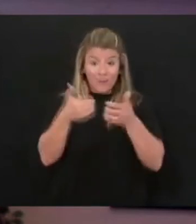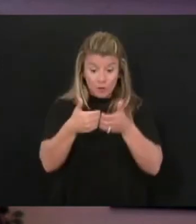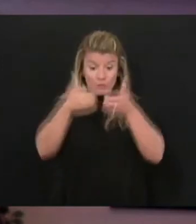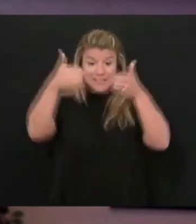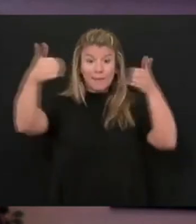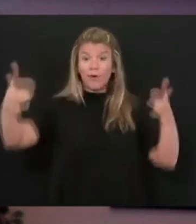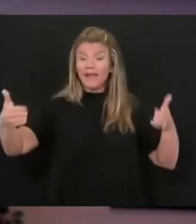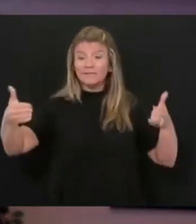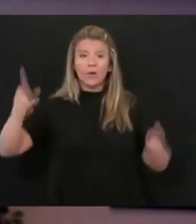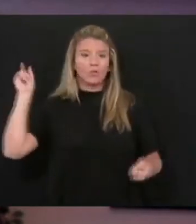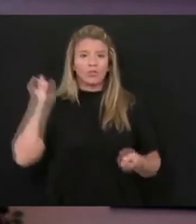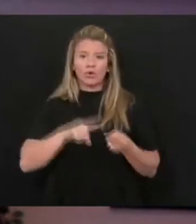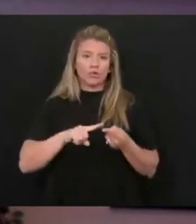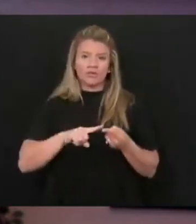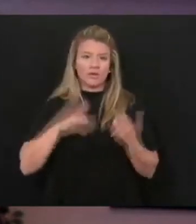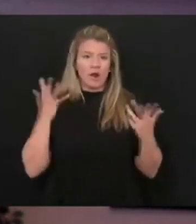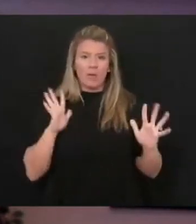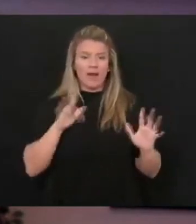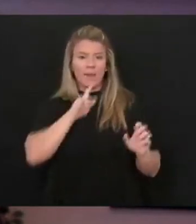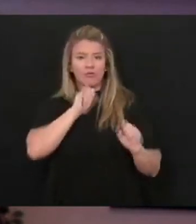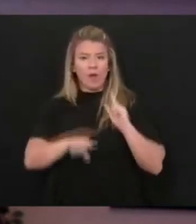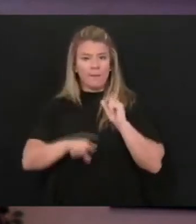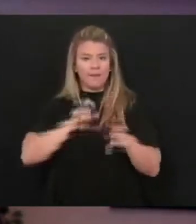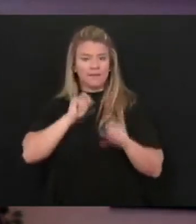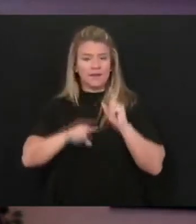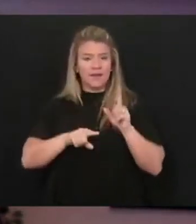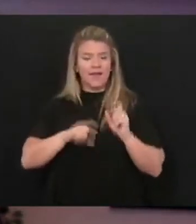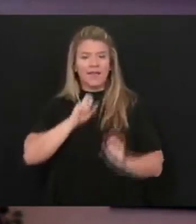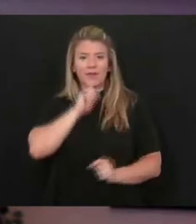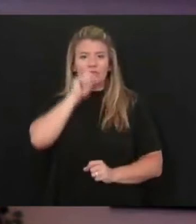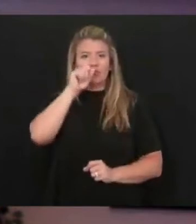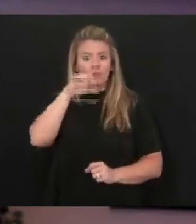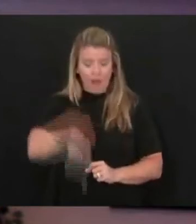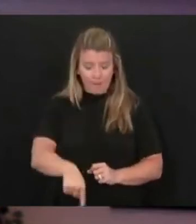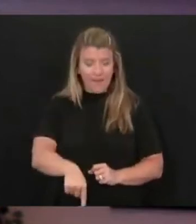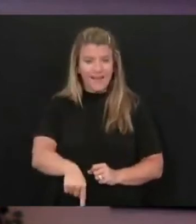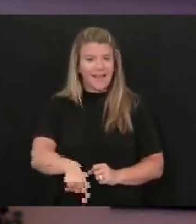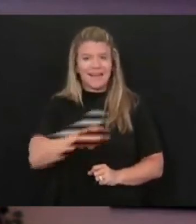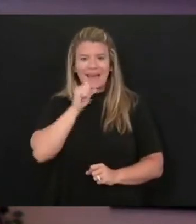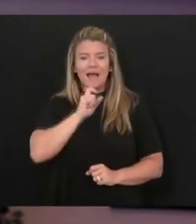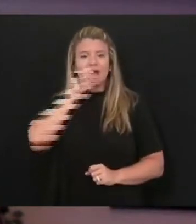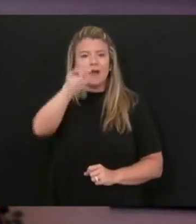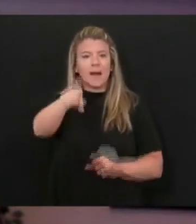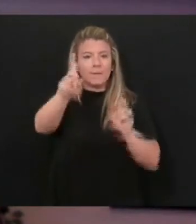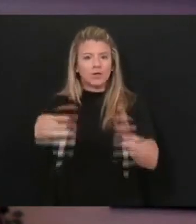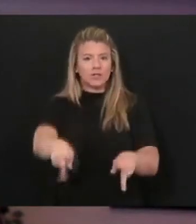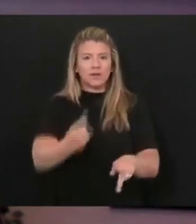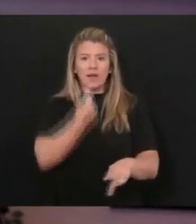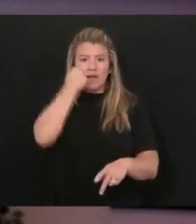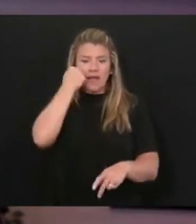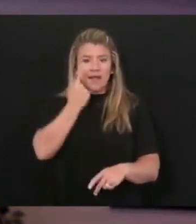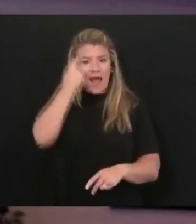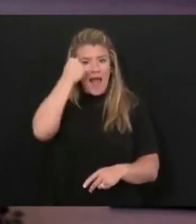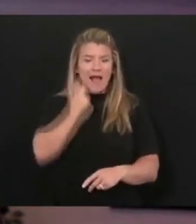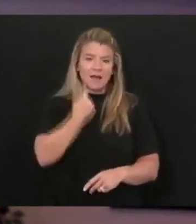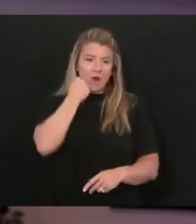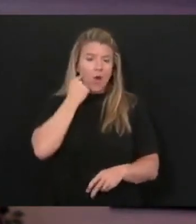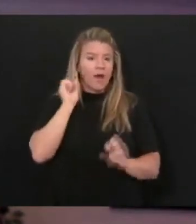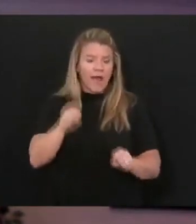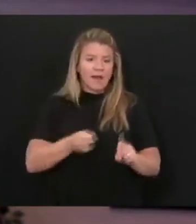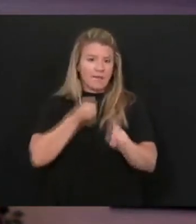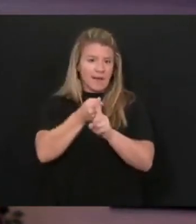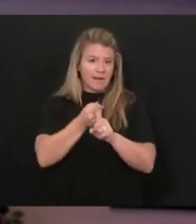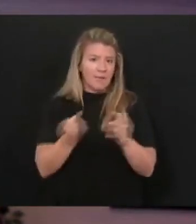reduce the ability of those droplets to enter another person's nose or mouth, which can affect them, or